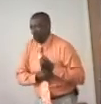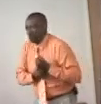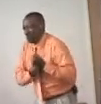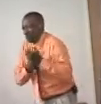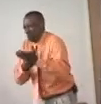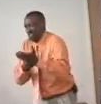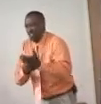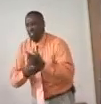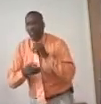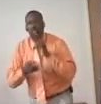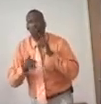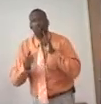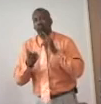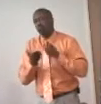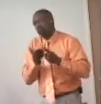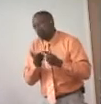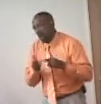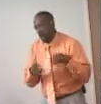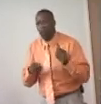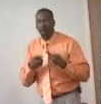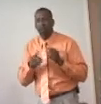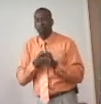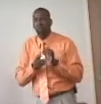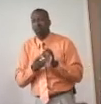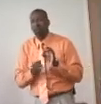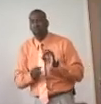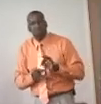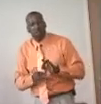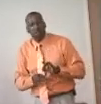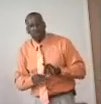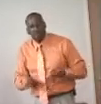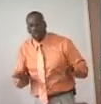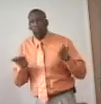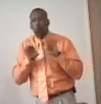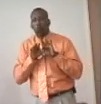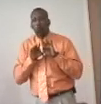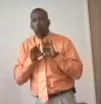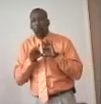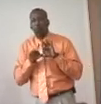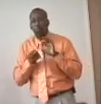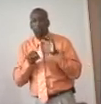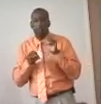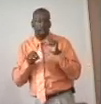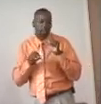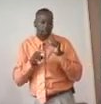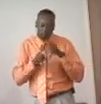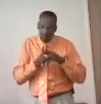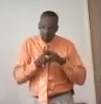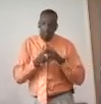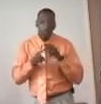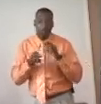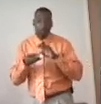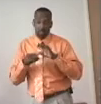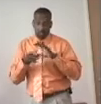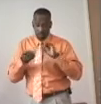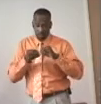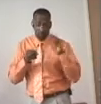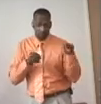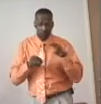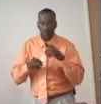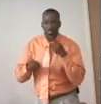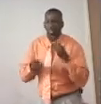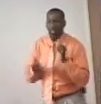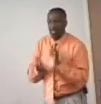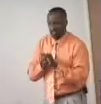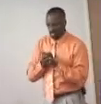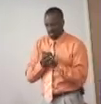expression and he talks about the importance of application. So this is what he says, verse 22, look at it. He says